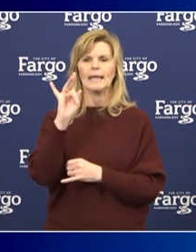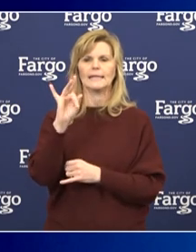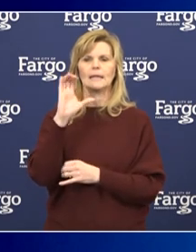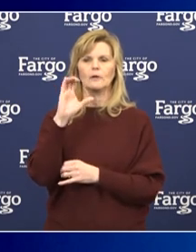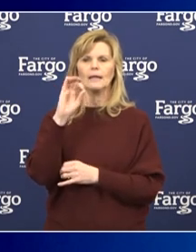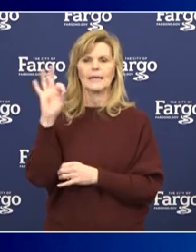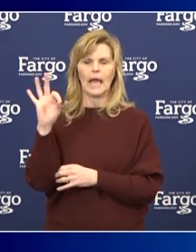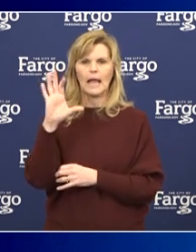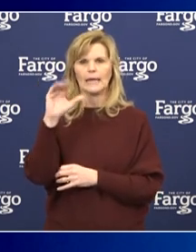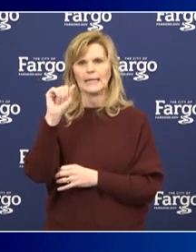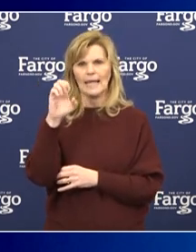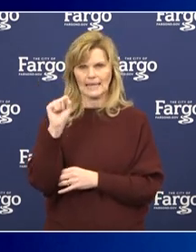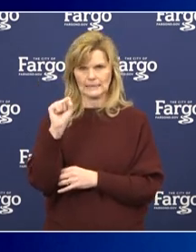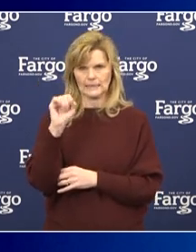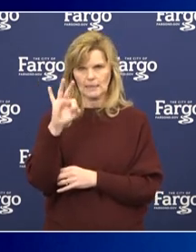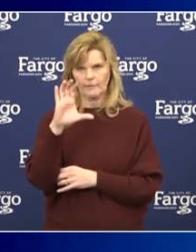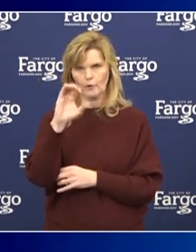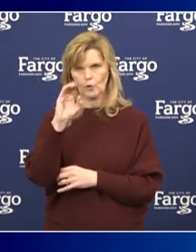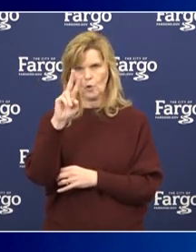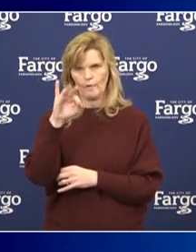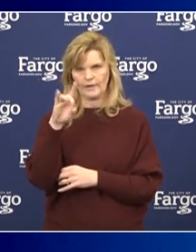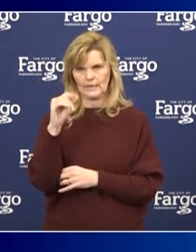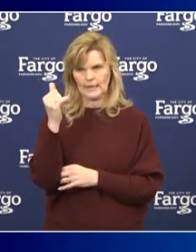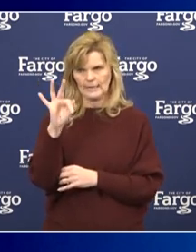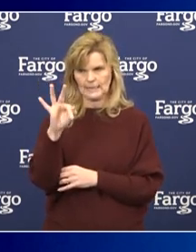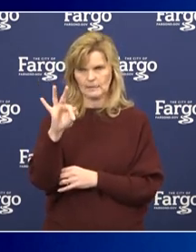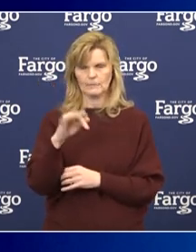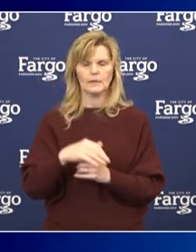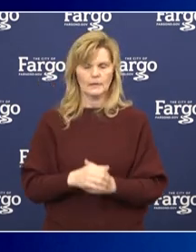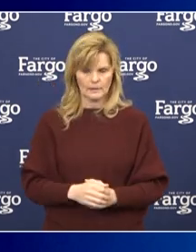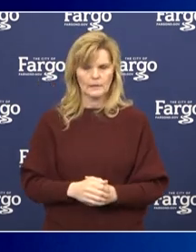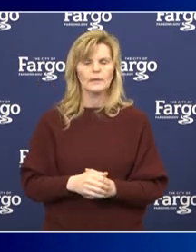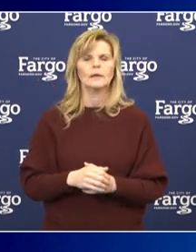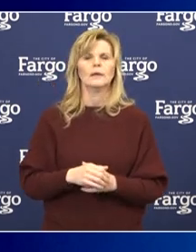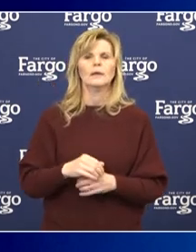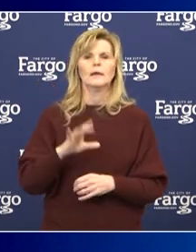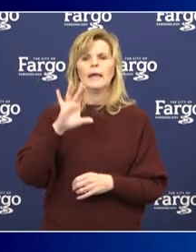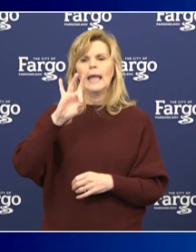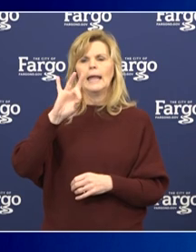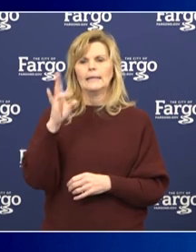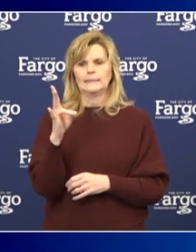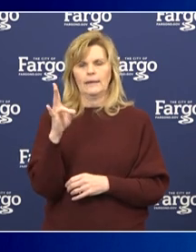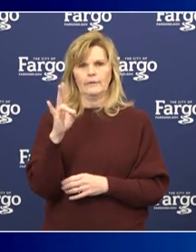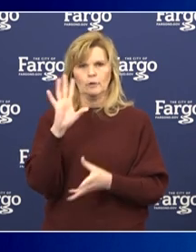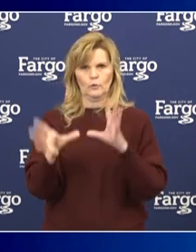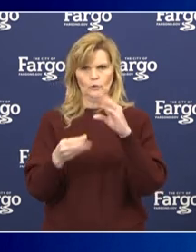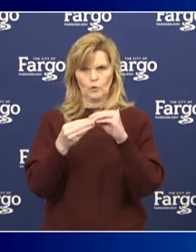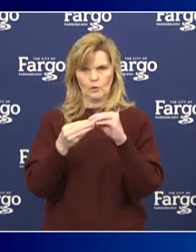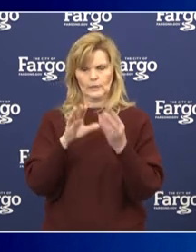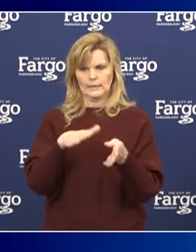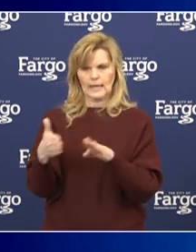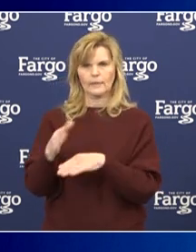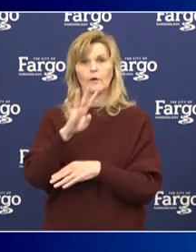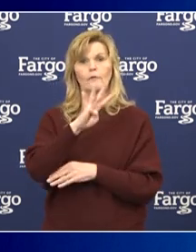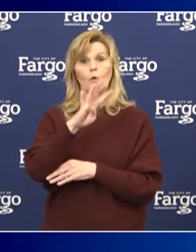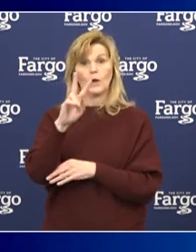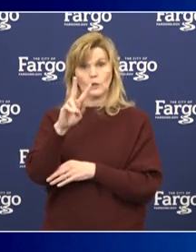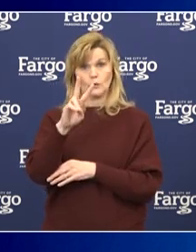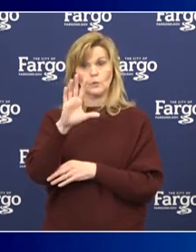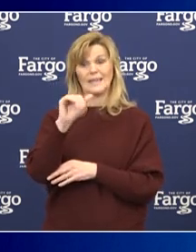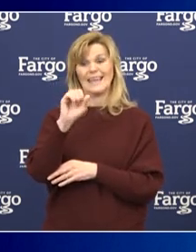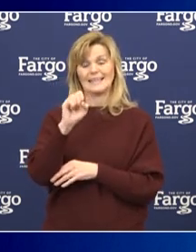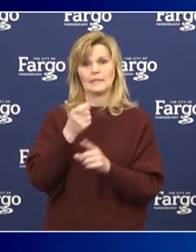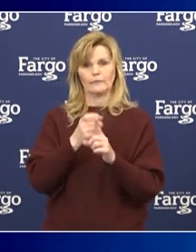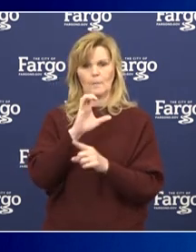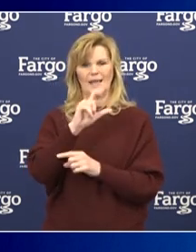confirmed cases of COVID-19 and unfortunately, this includes 87 deaths. 42 of these confirmed cases are from